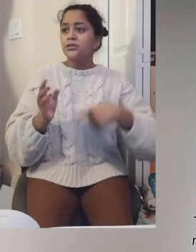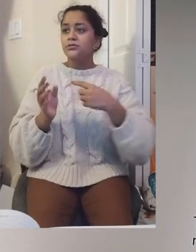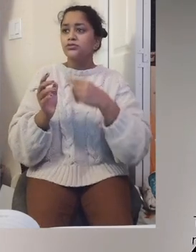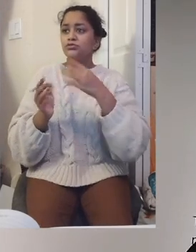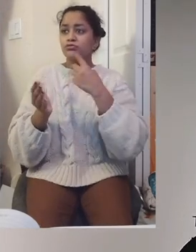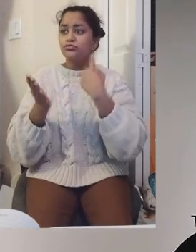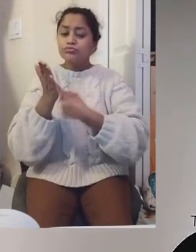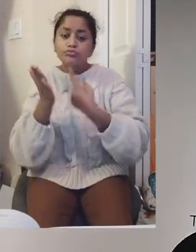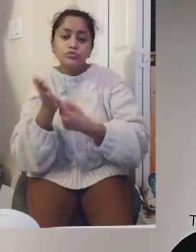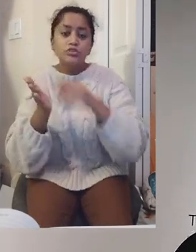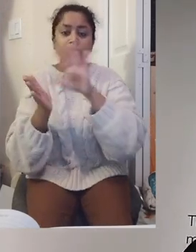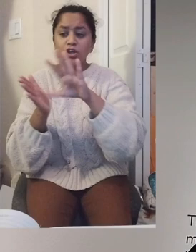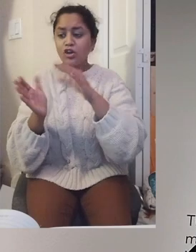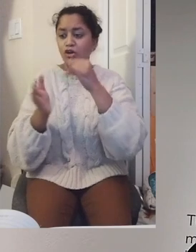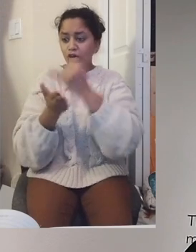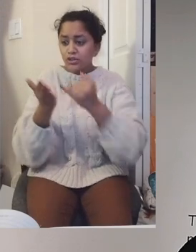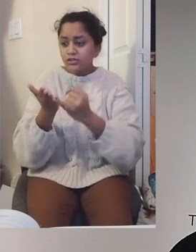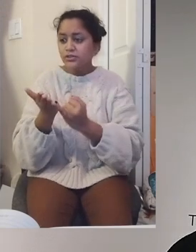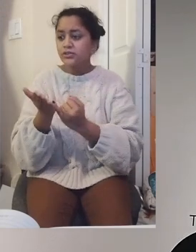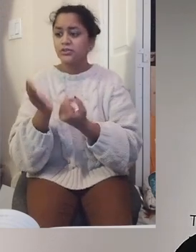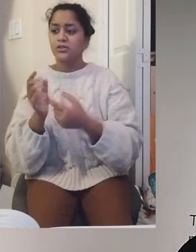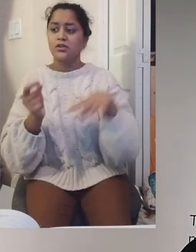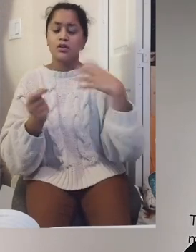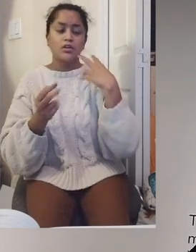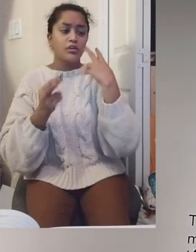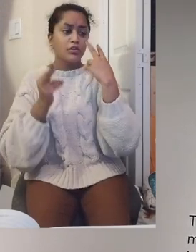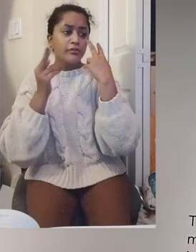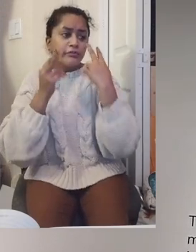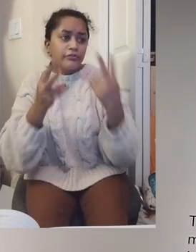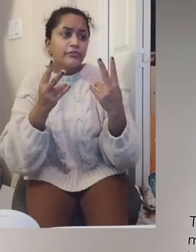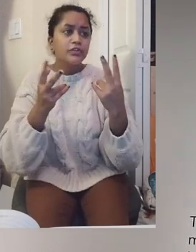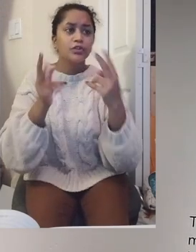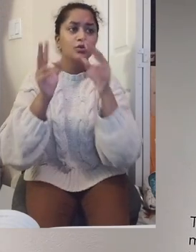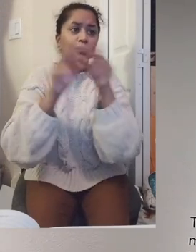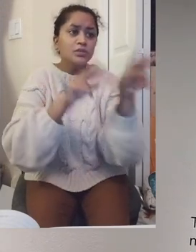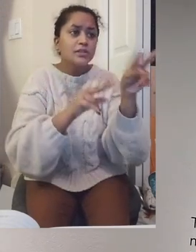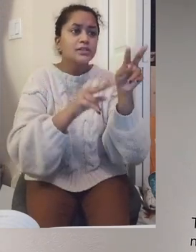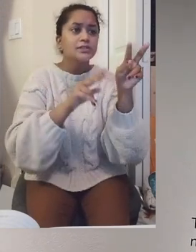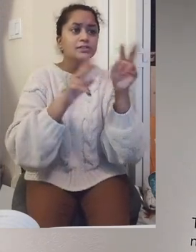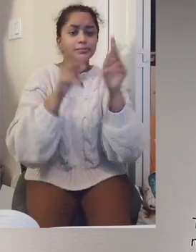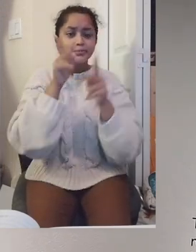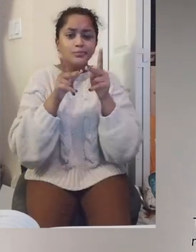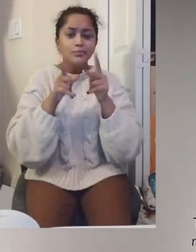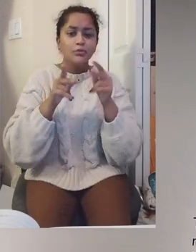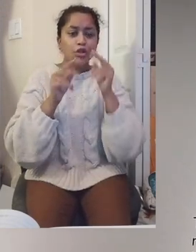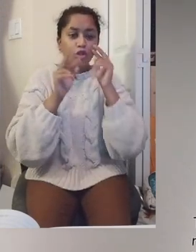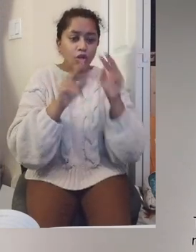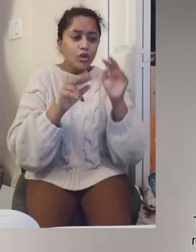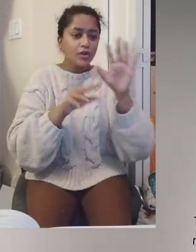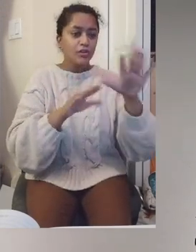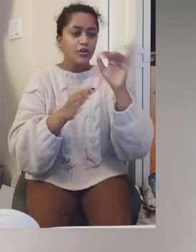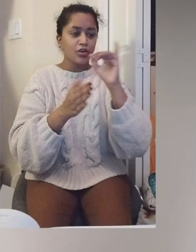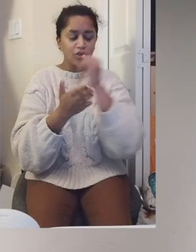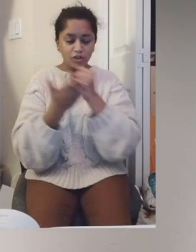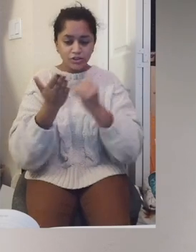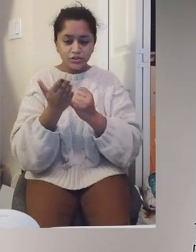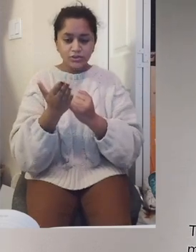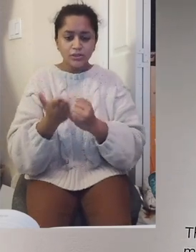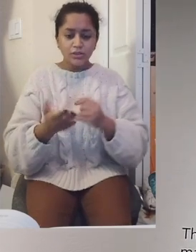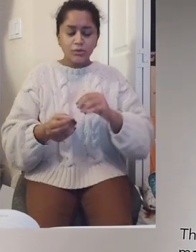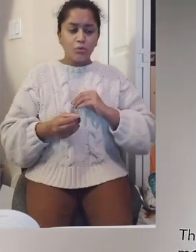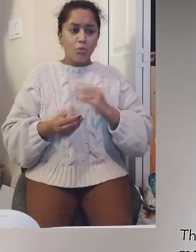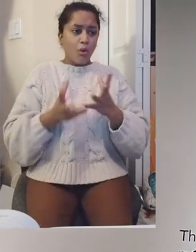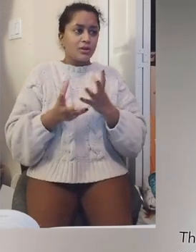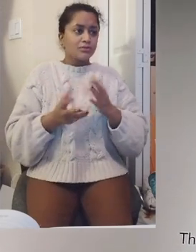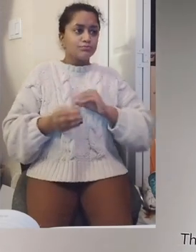speak about their art, and to question them about why did they do this piece of work like that. So, in doing all of